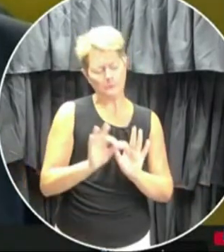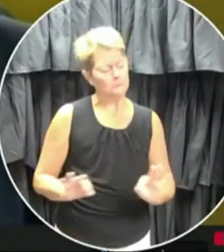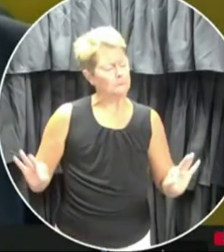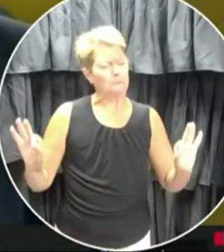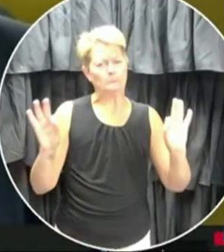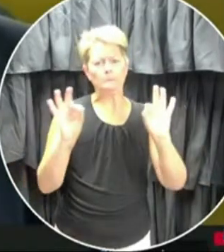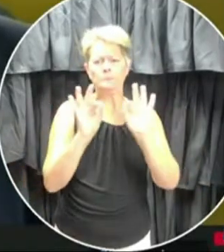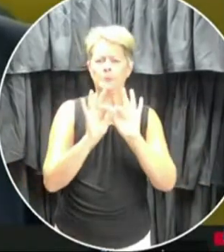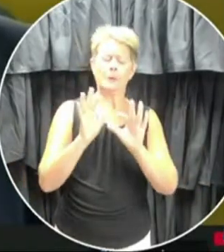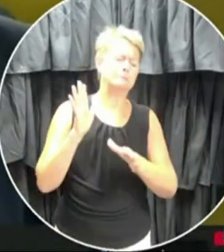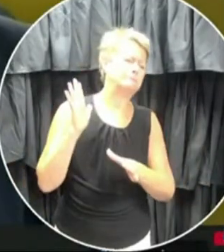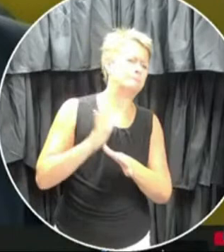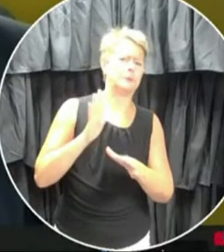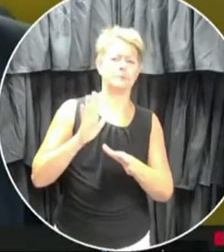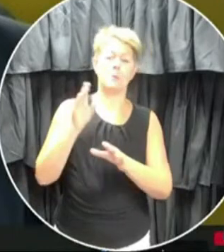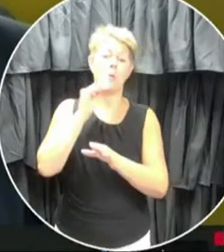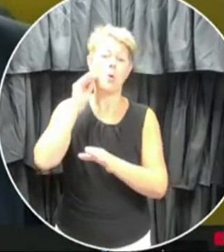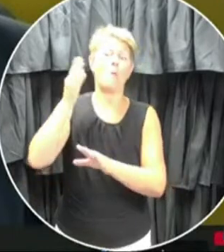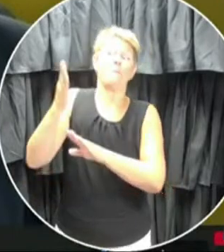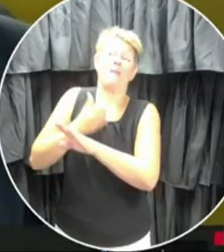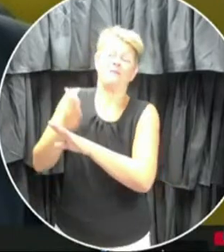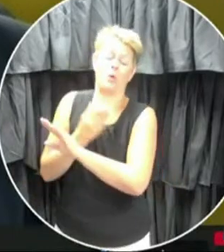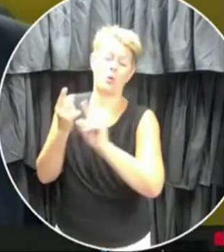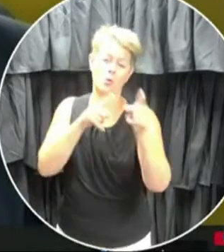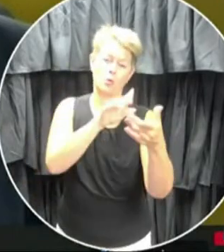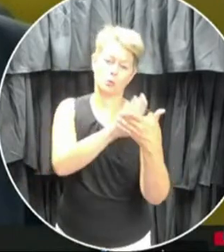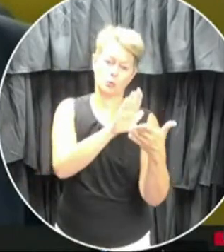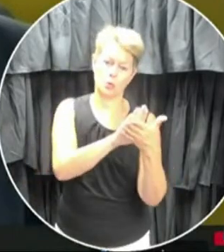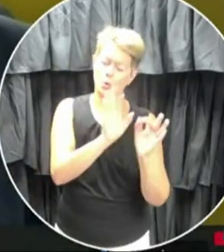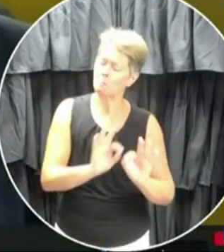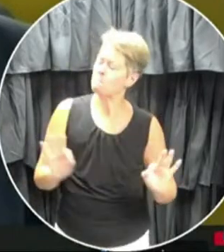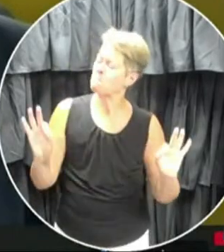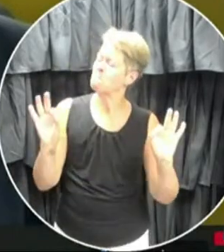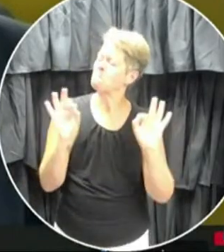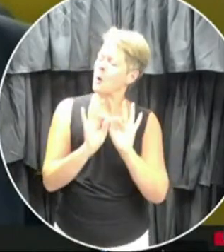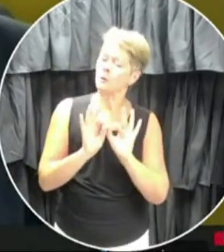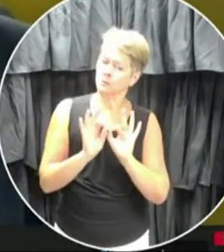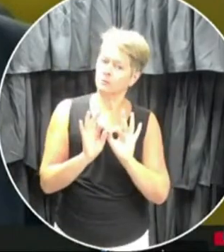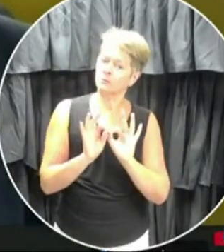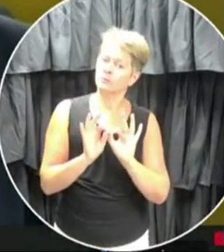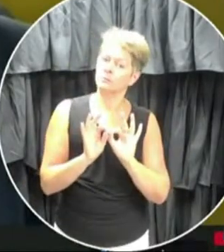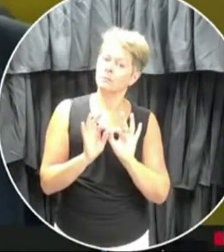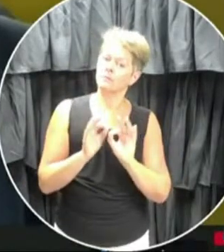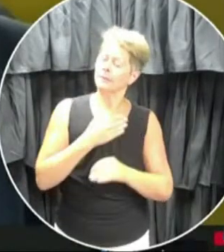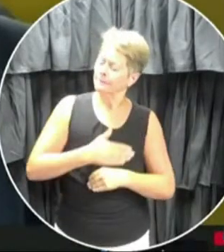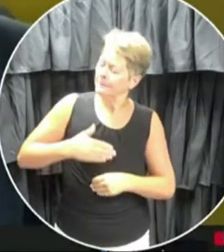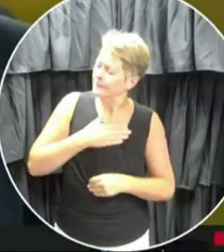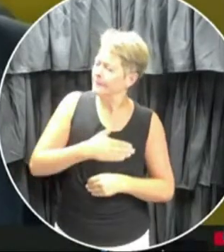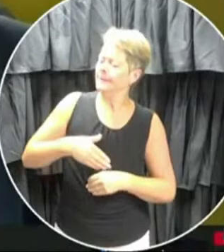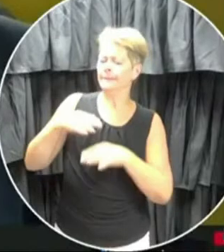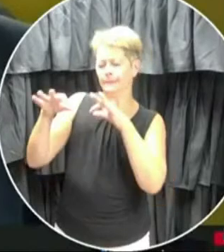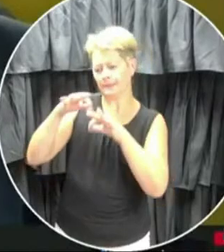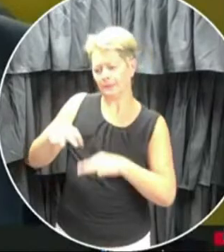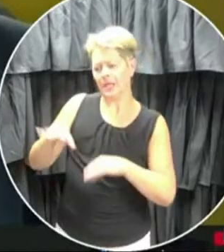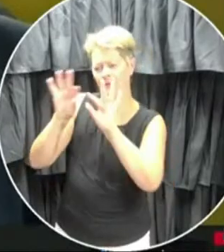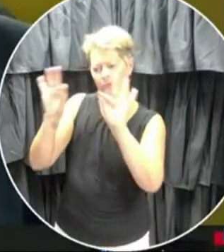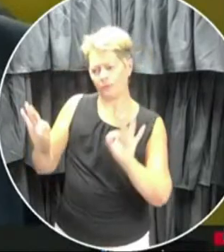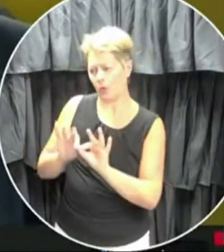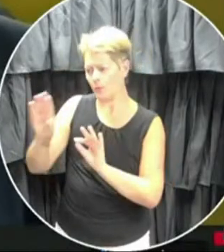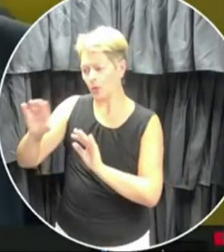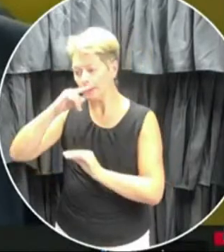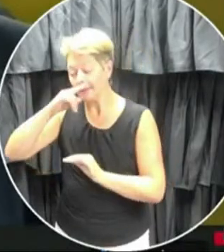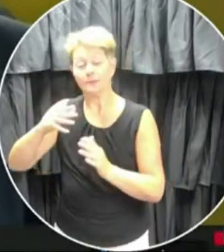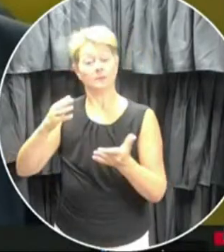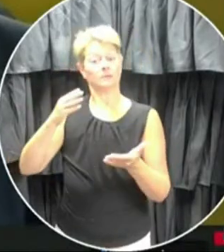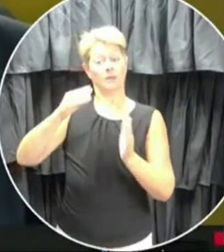in the home setting before they attend school and encourage them to go through that form. Now, whether or not it actually has to be filled